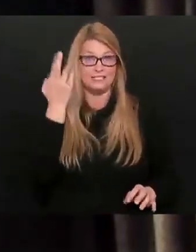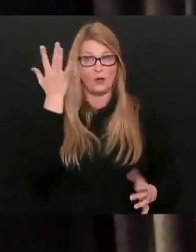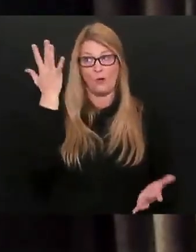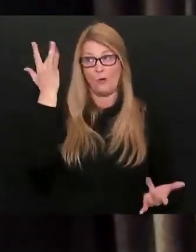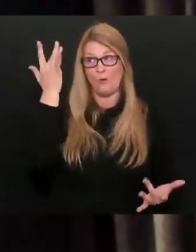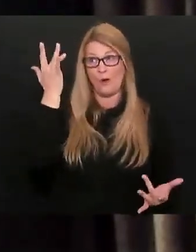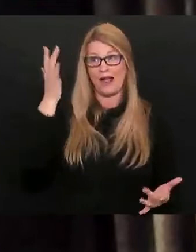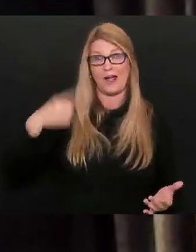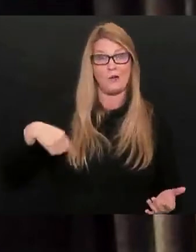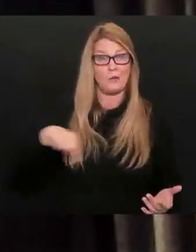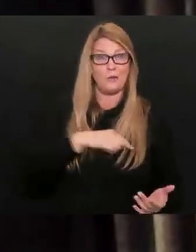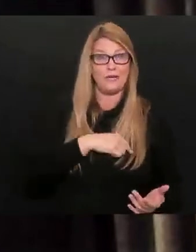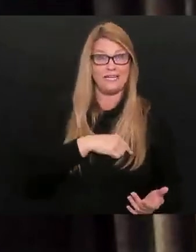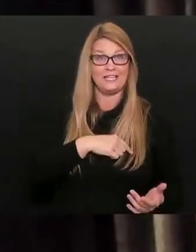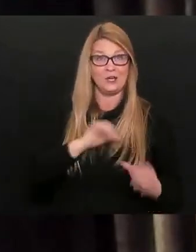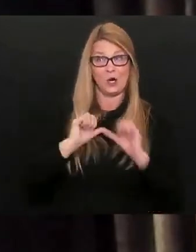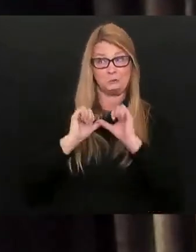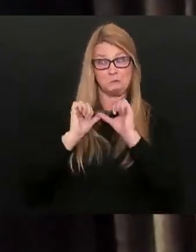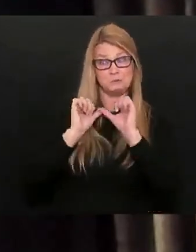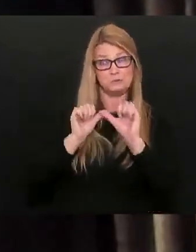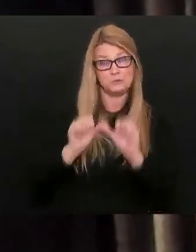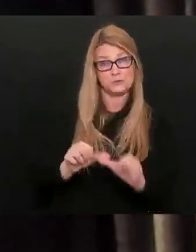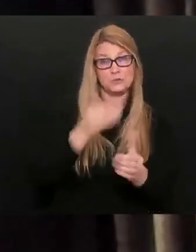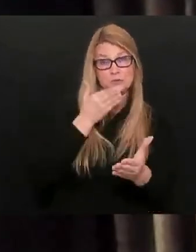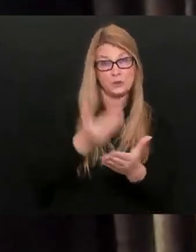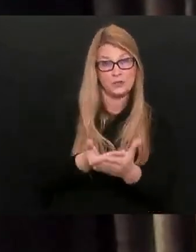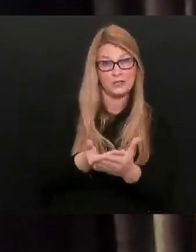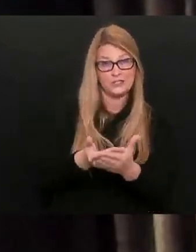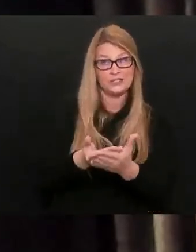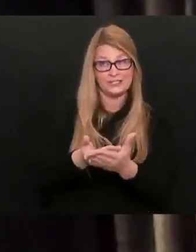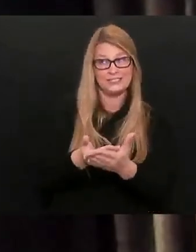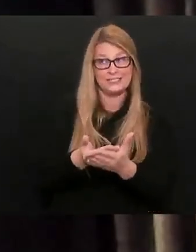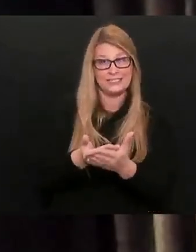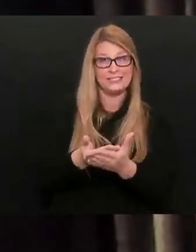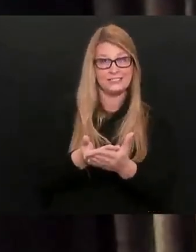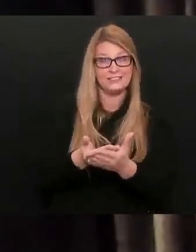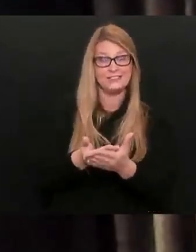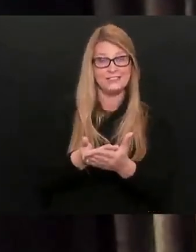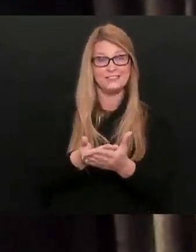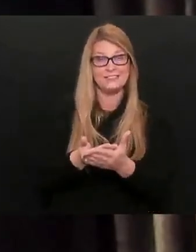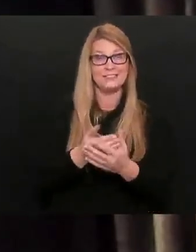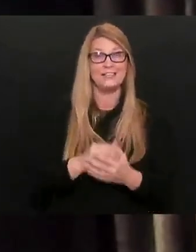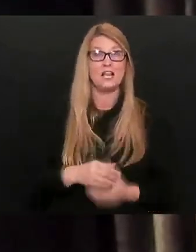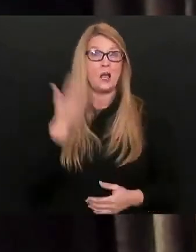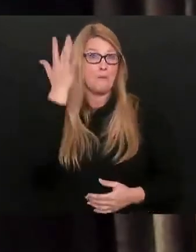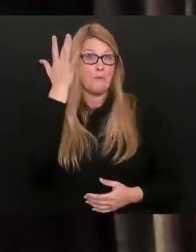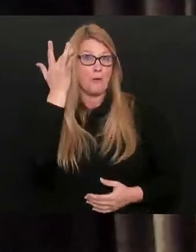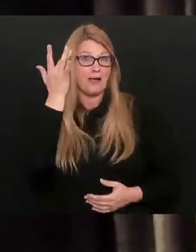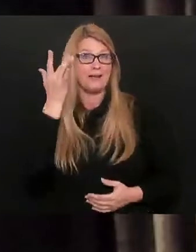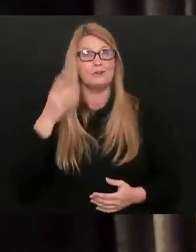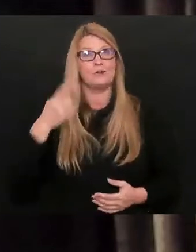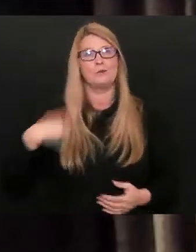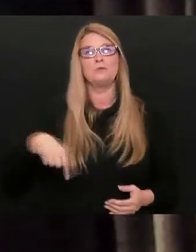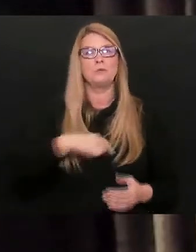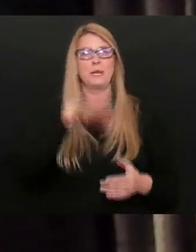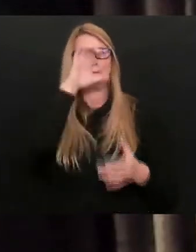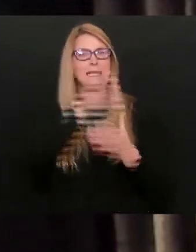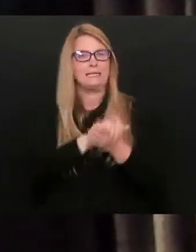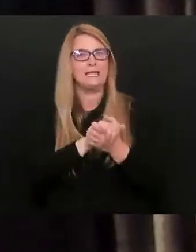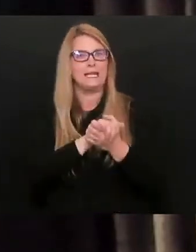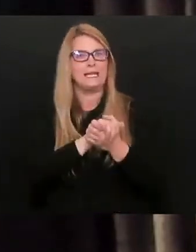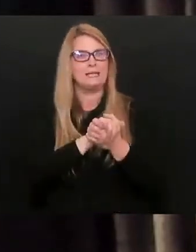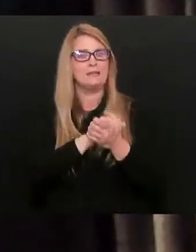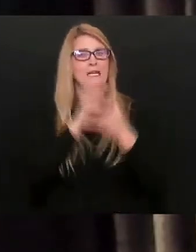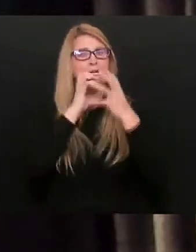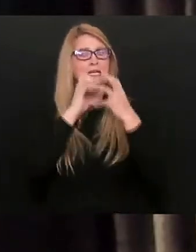do what we do that's resulted in us shining on the national stage is because we do believe very deeply